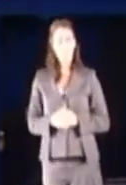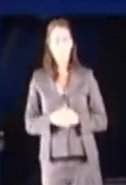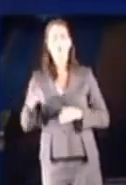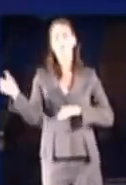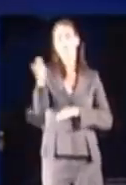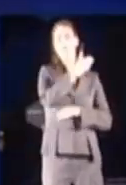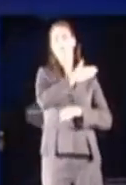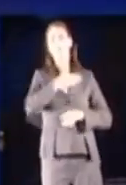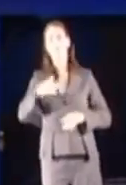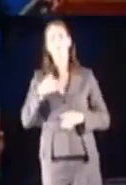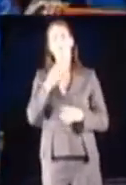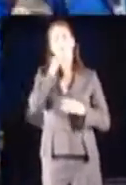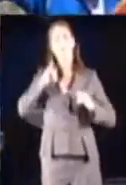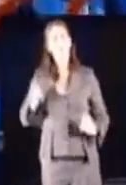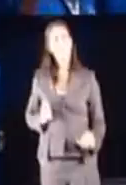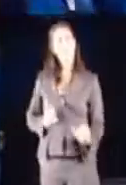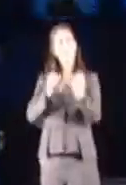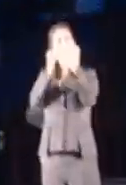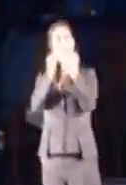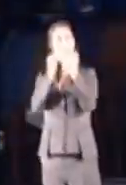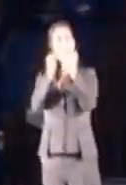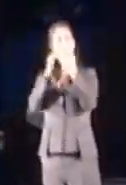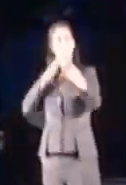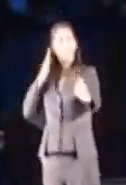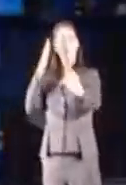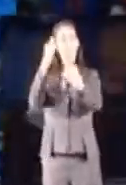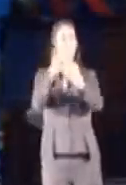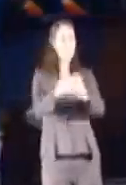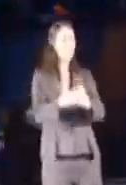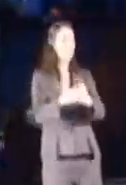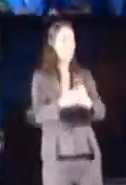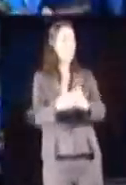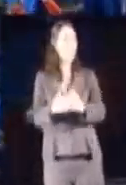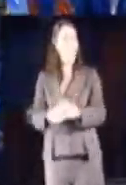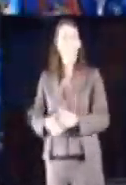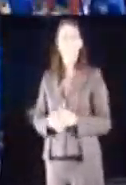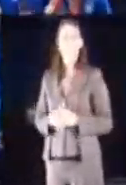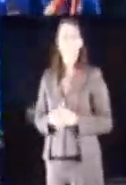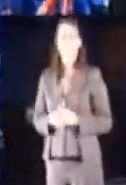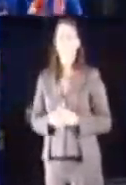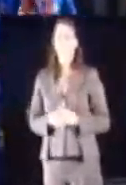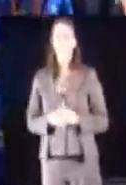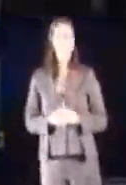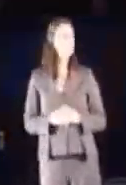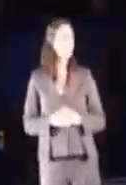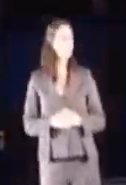And we'll keep on fighting till the end.